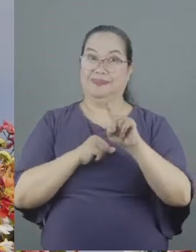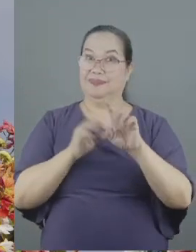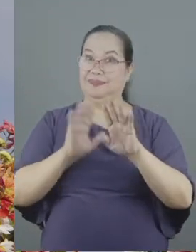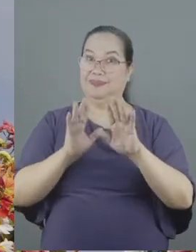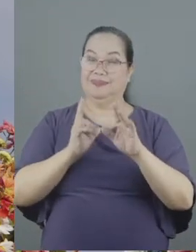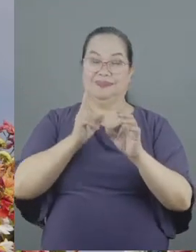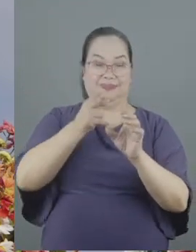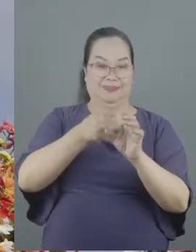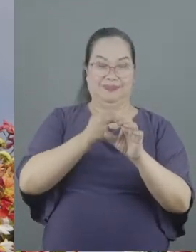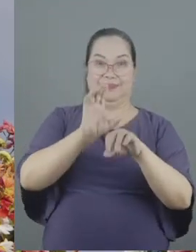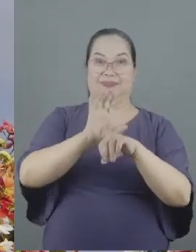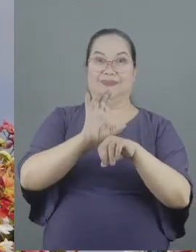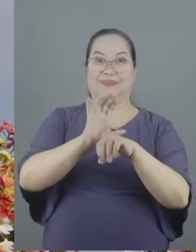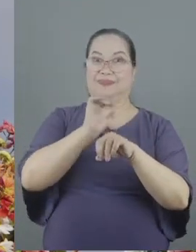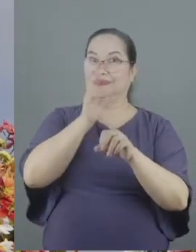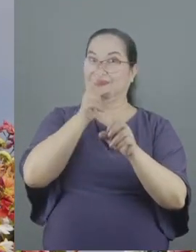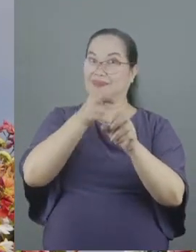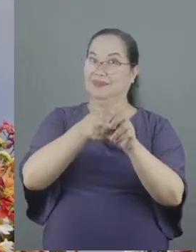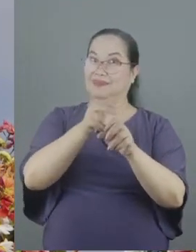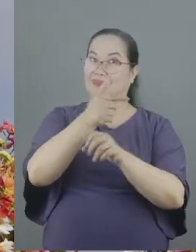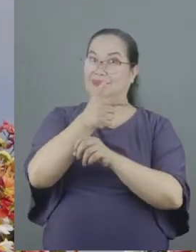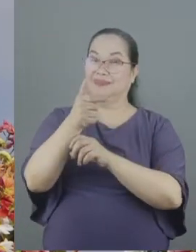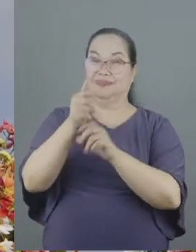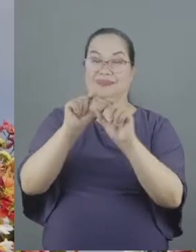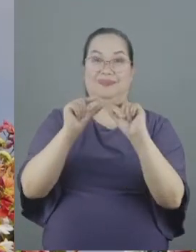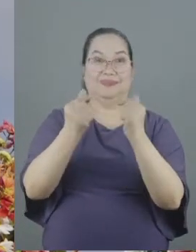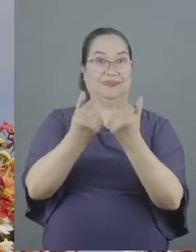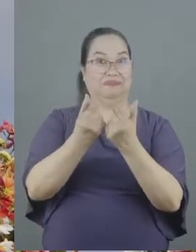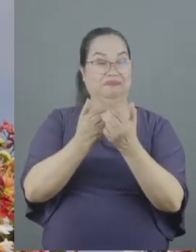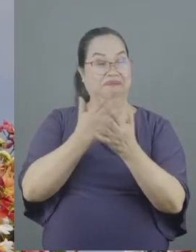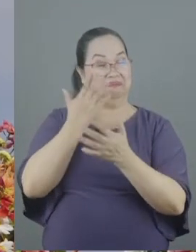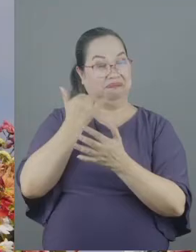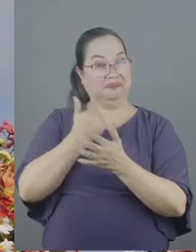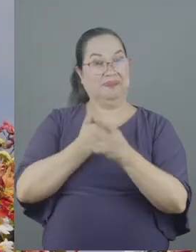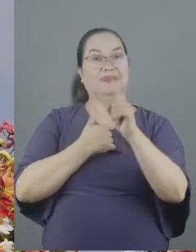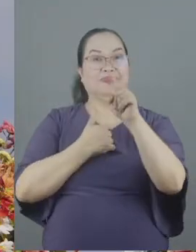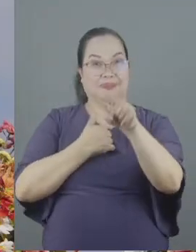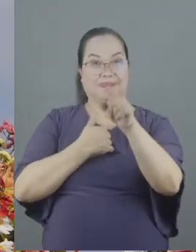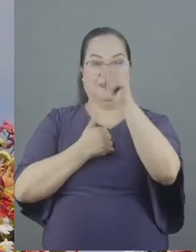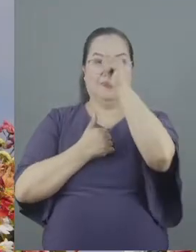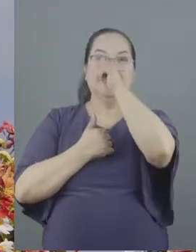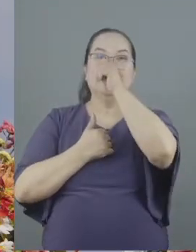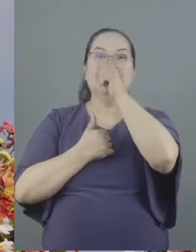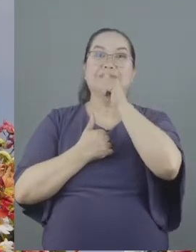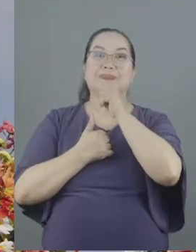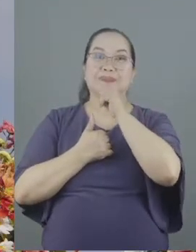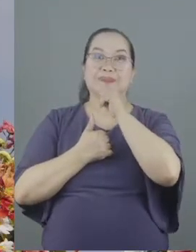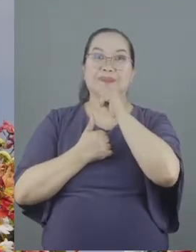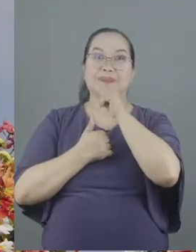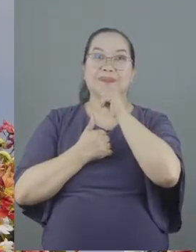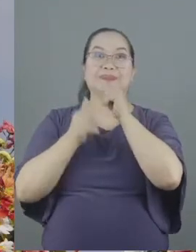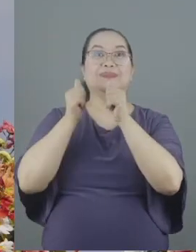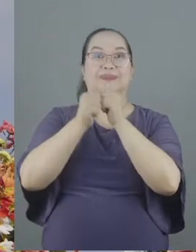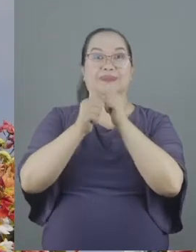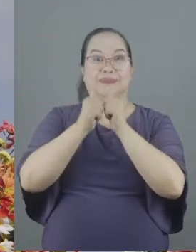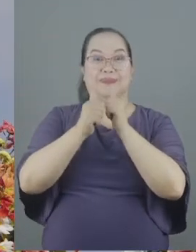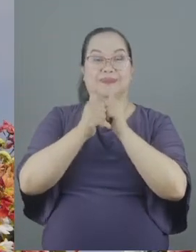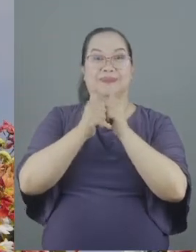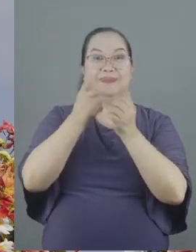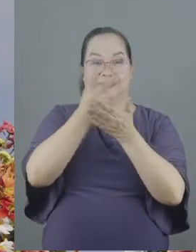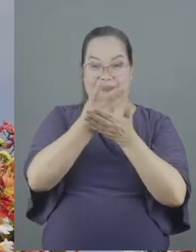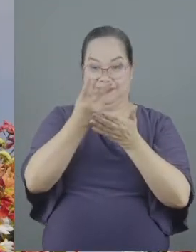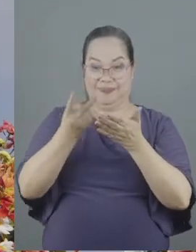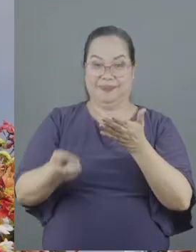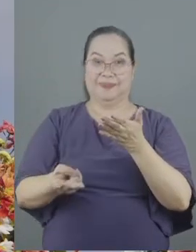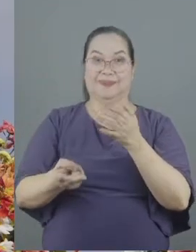to church they don't want to join your growth group whatever be patient with them that's what the word bear means failings